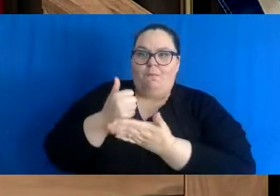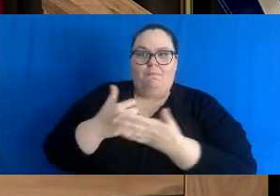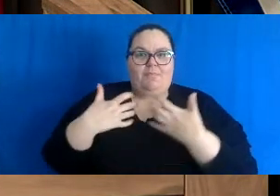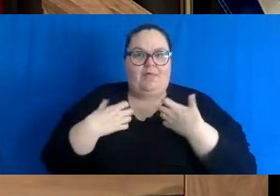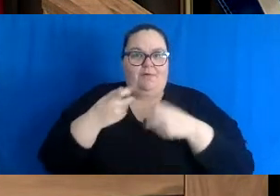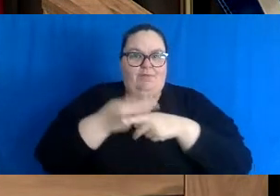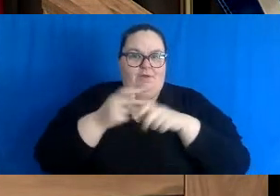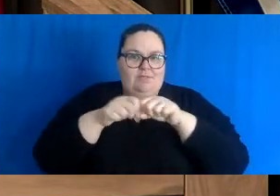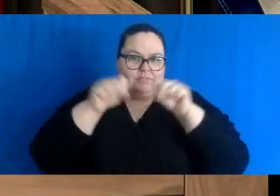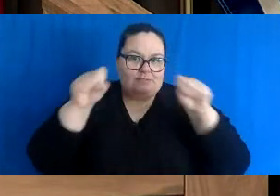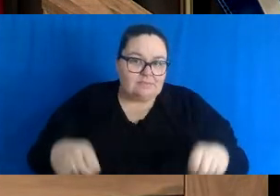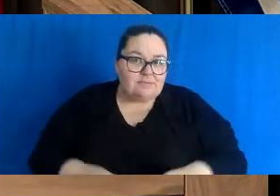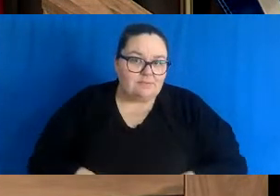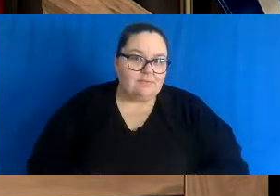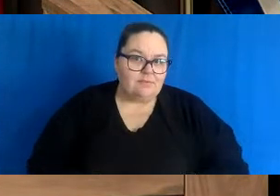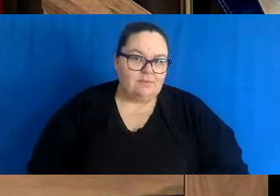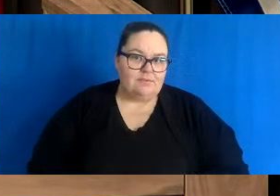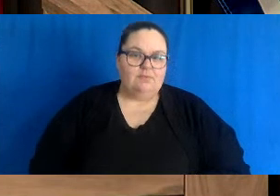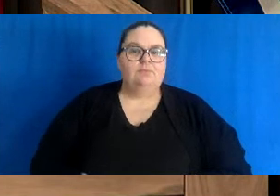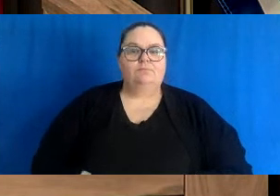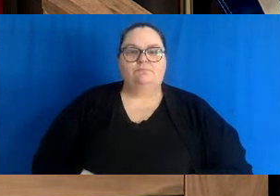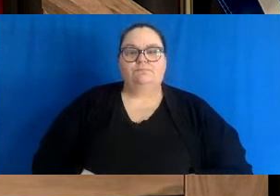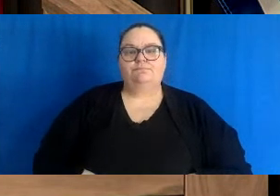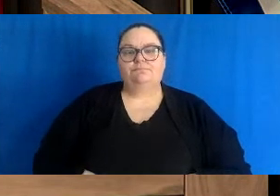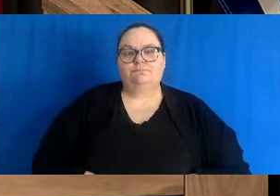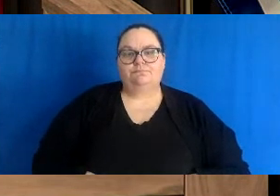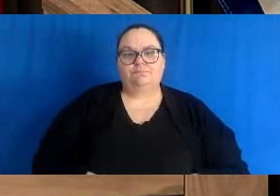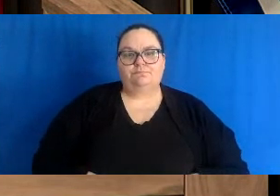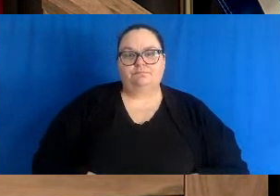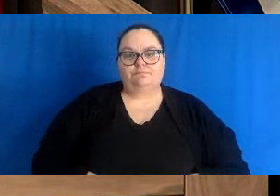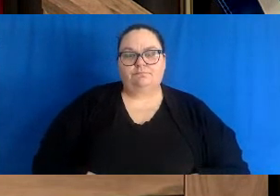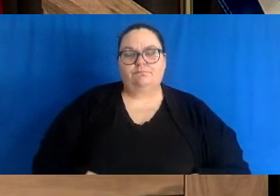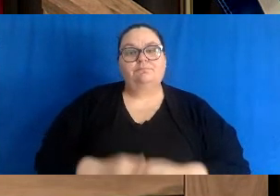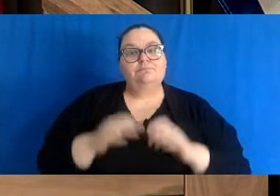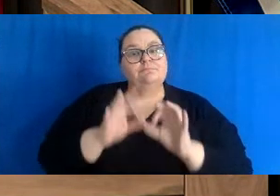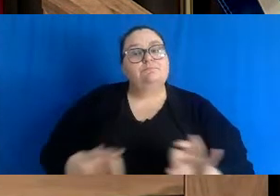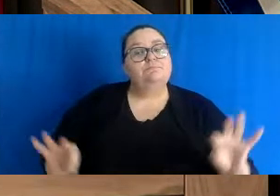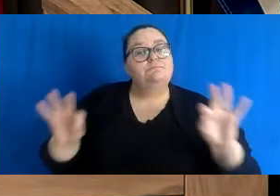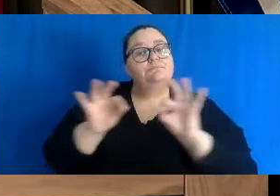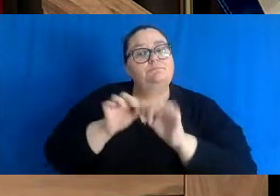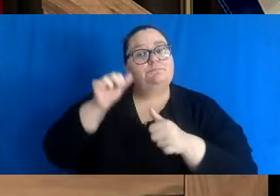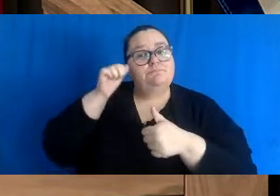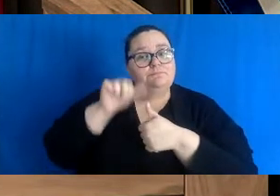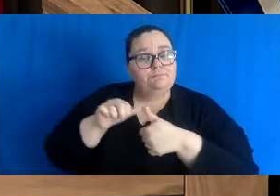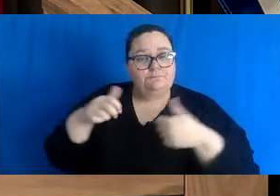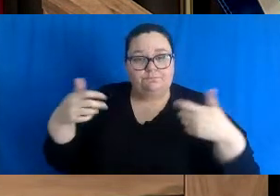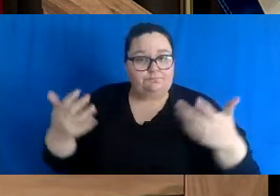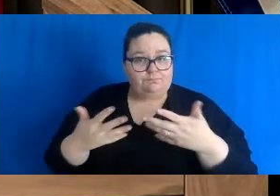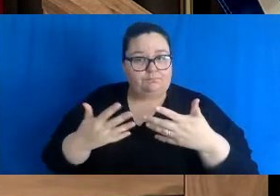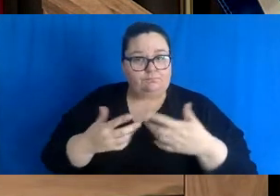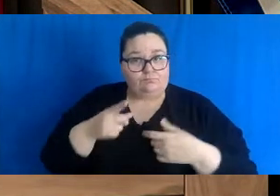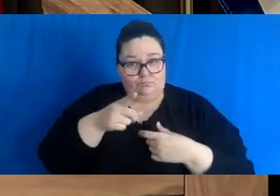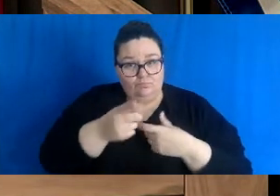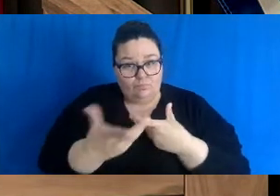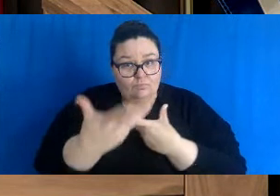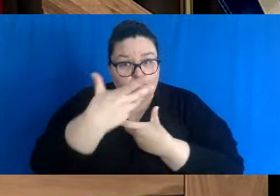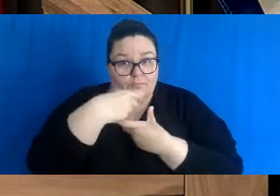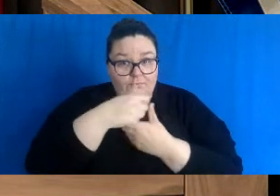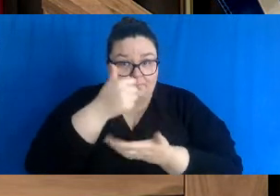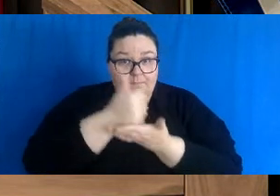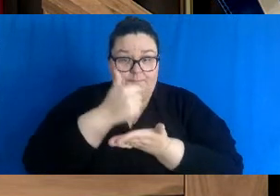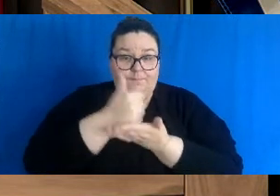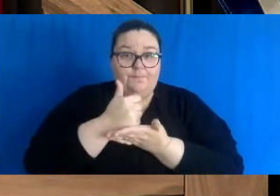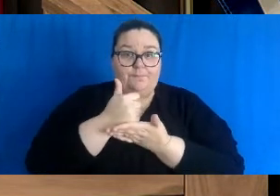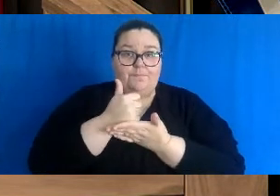face the challenges. Remember that every one of us has a role to play. I